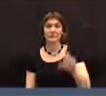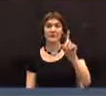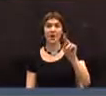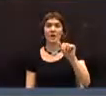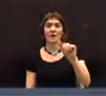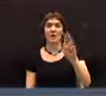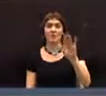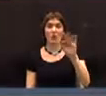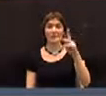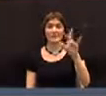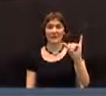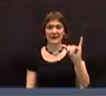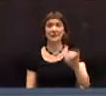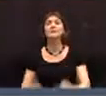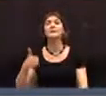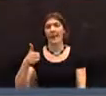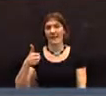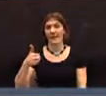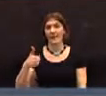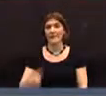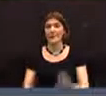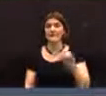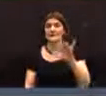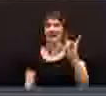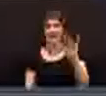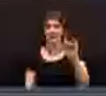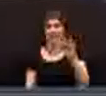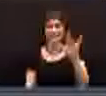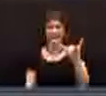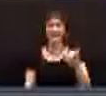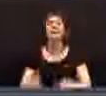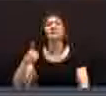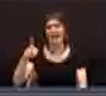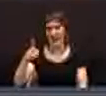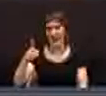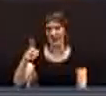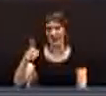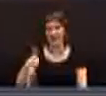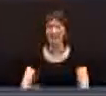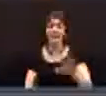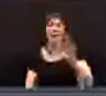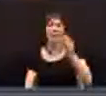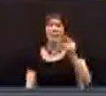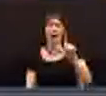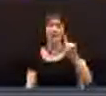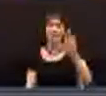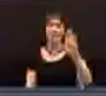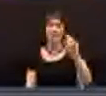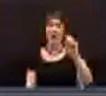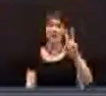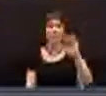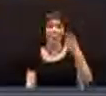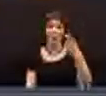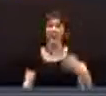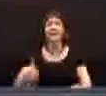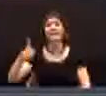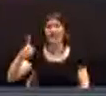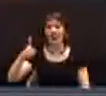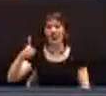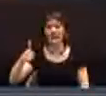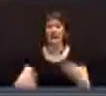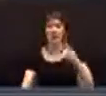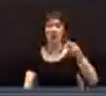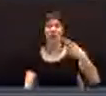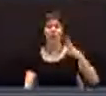Donna Barofsky. Yay. Stanley Barofsky. Yay. Michael Bosworth. Yay. Hugh